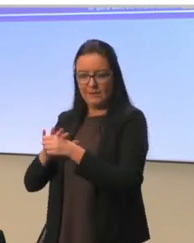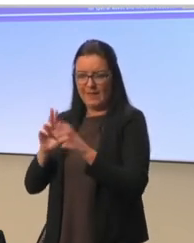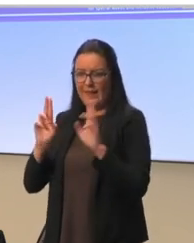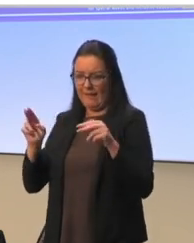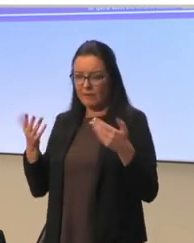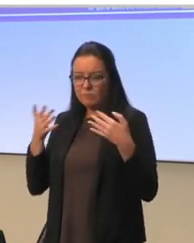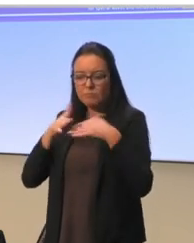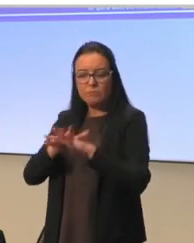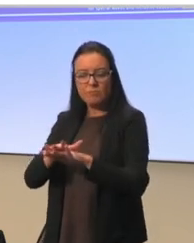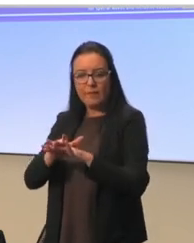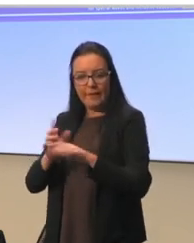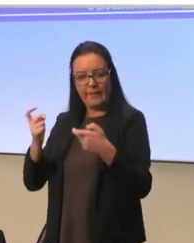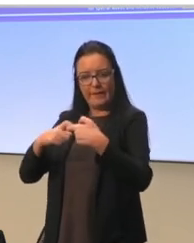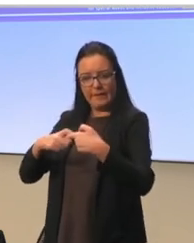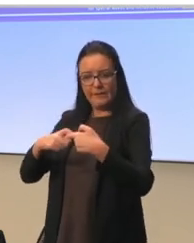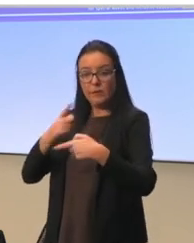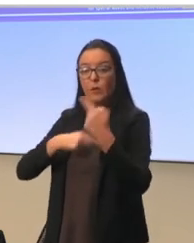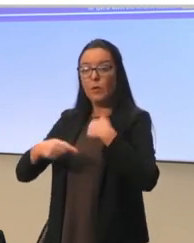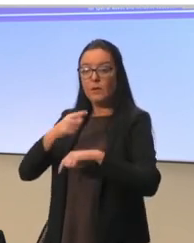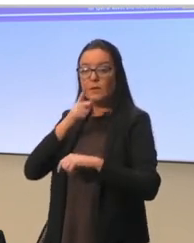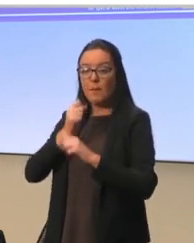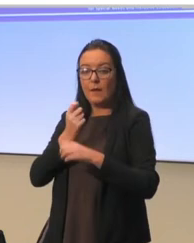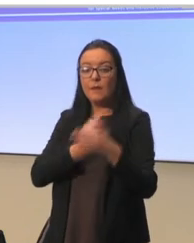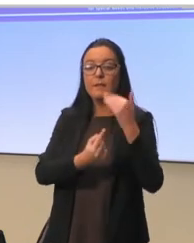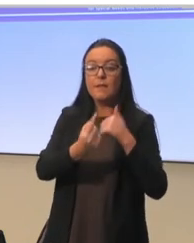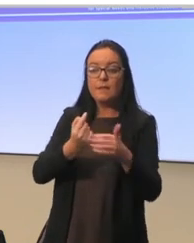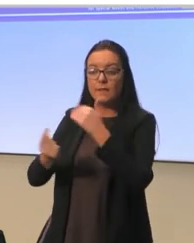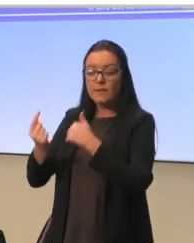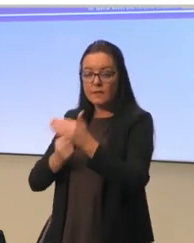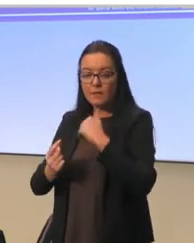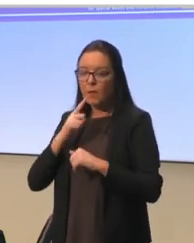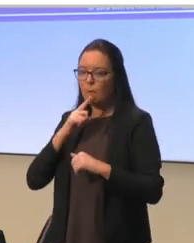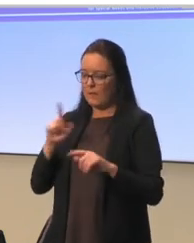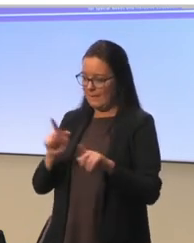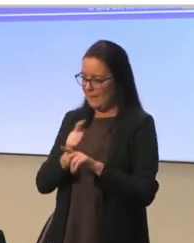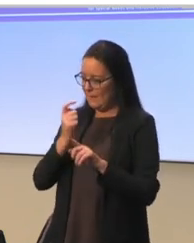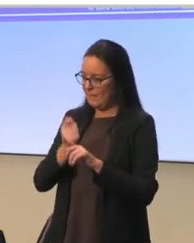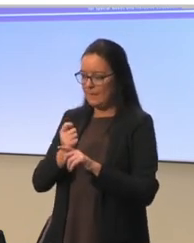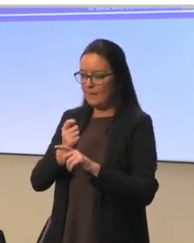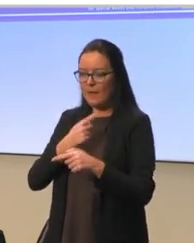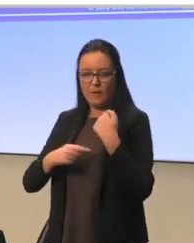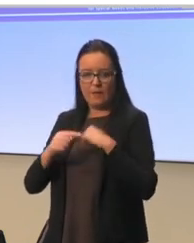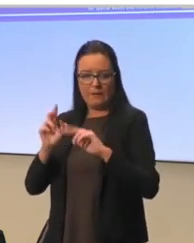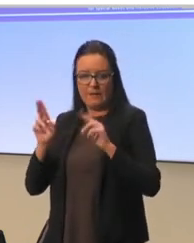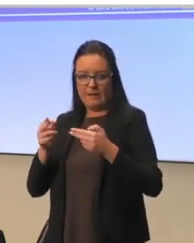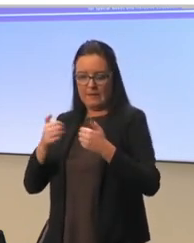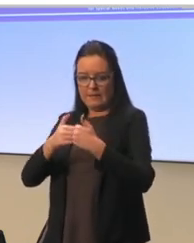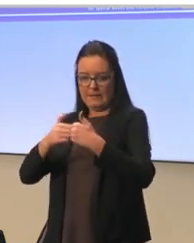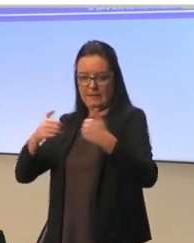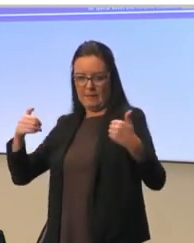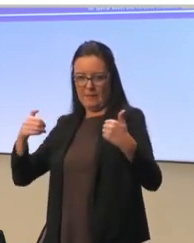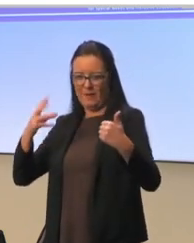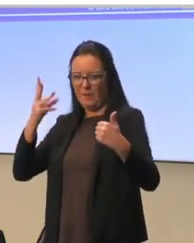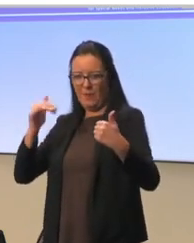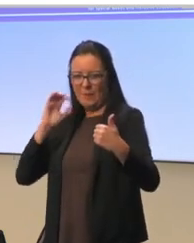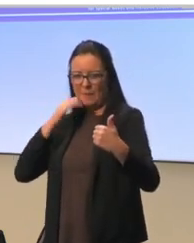So, we addressed them individually in this first phase, but we will not go on in separating them, because the topics